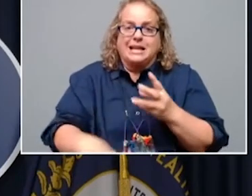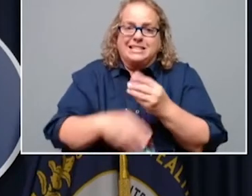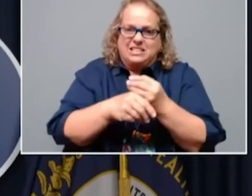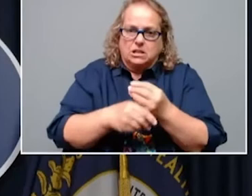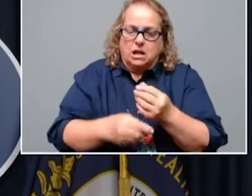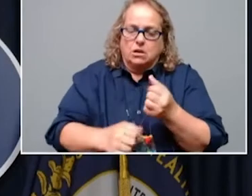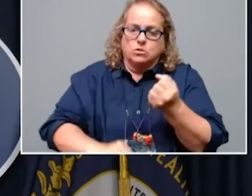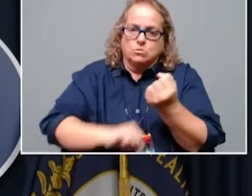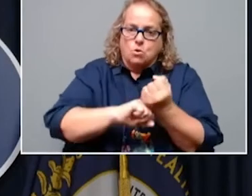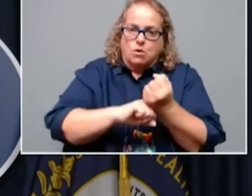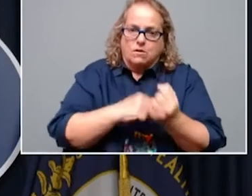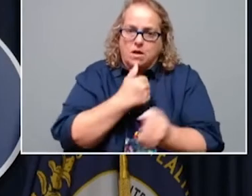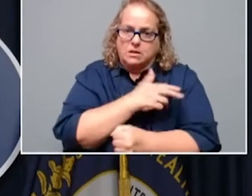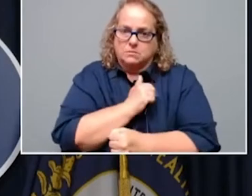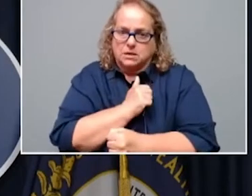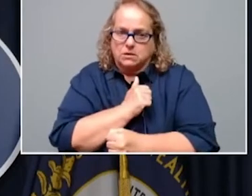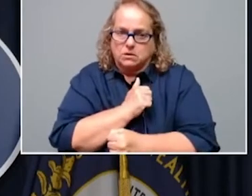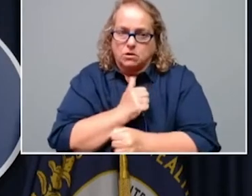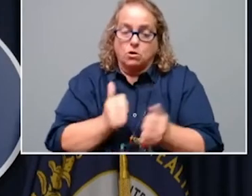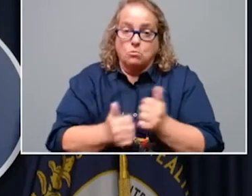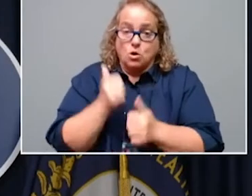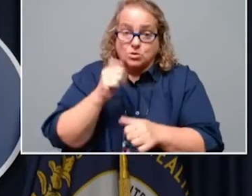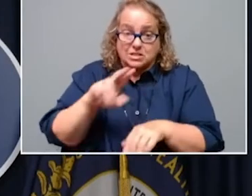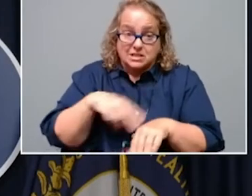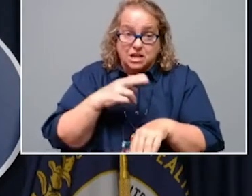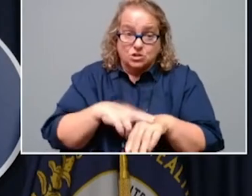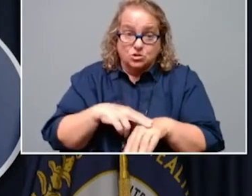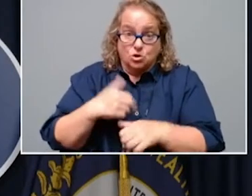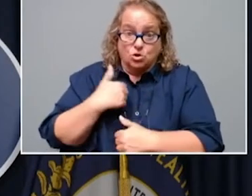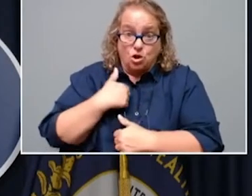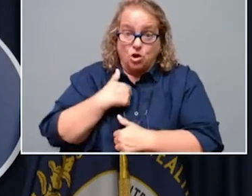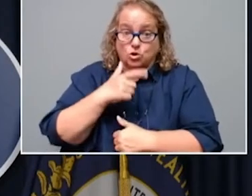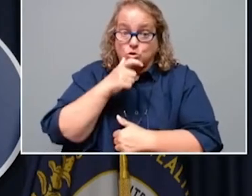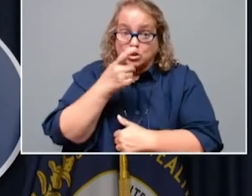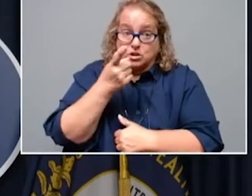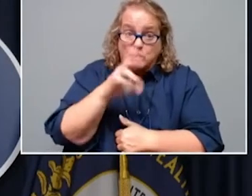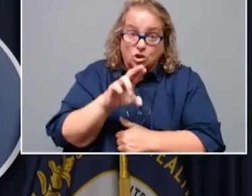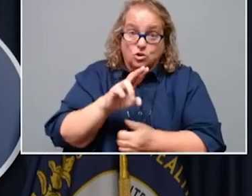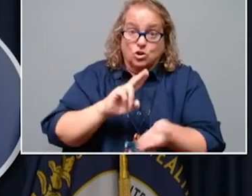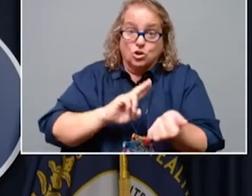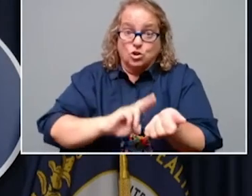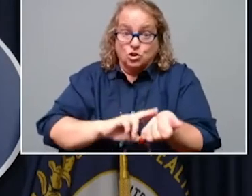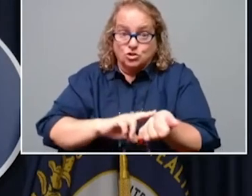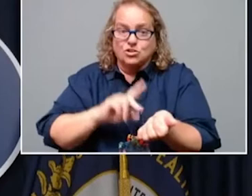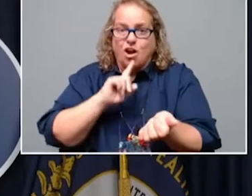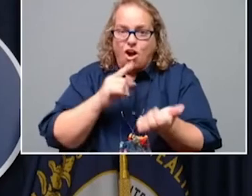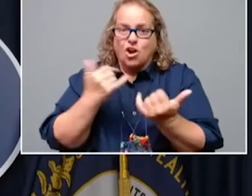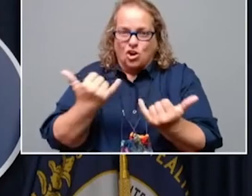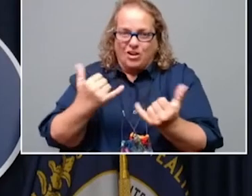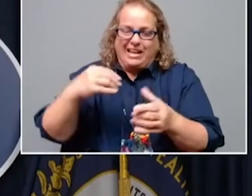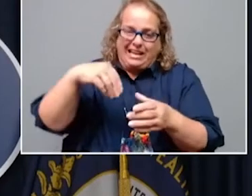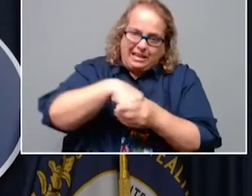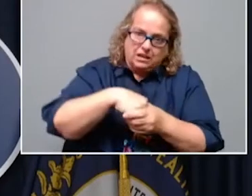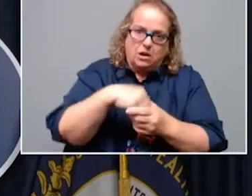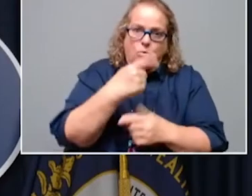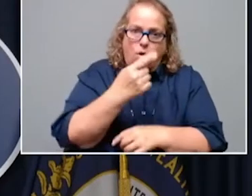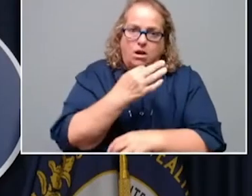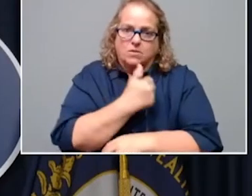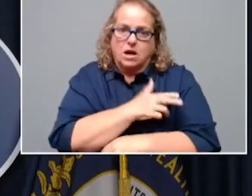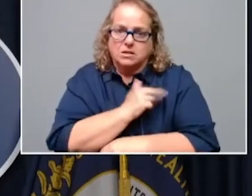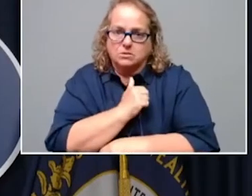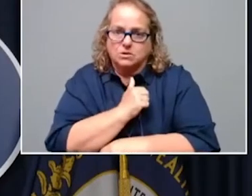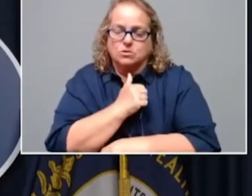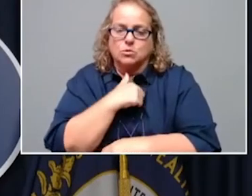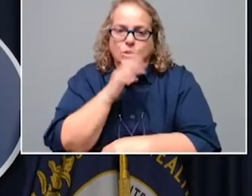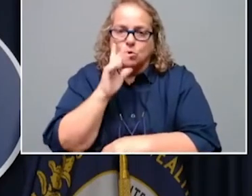who are doctors or nurses are currently in one of these hospitals. And we're going to do our best to make sure that